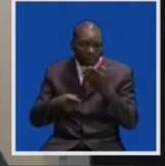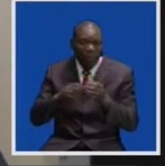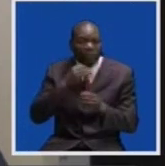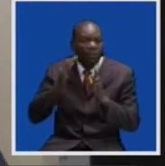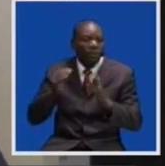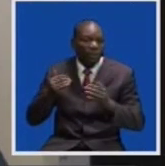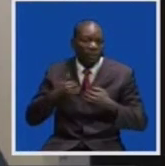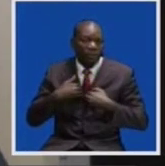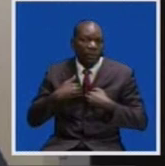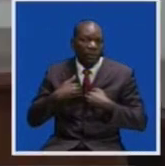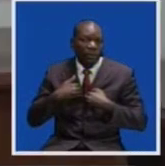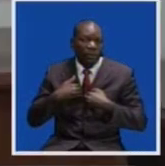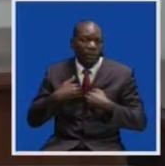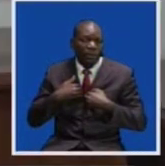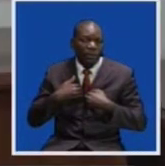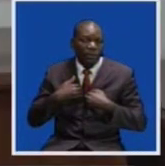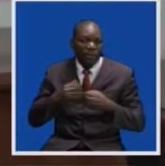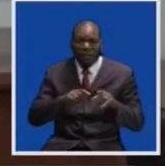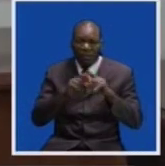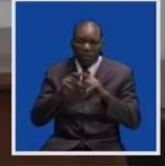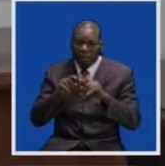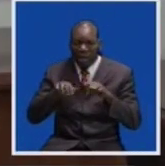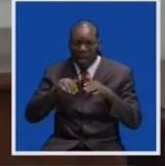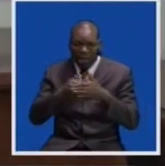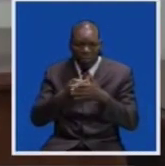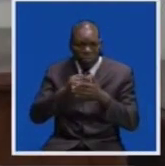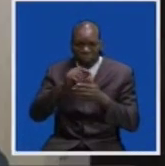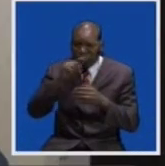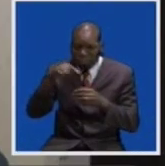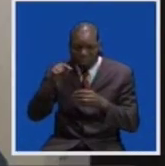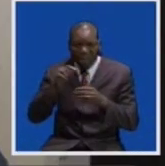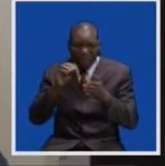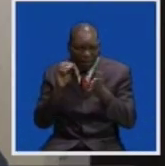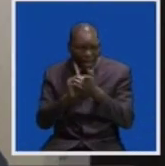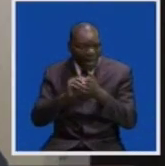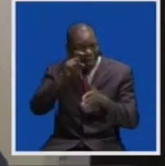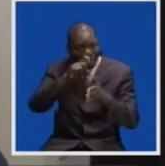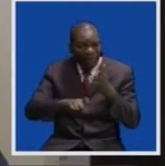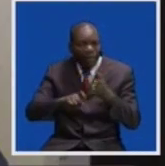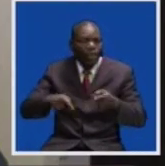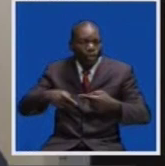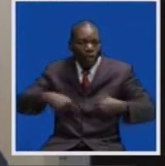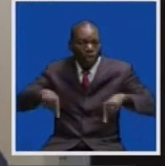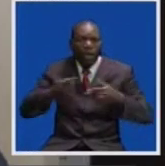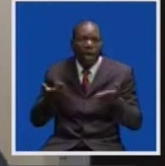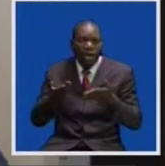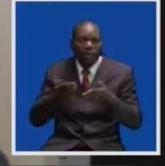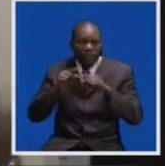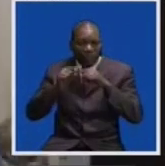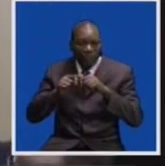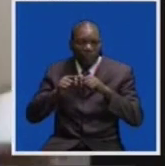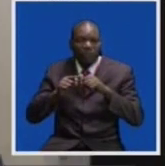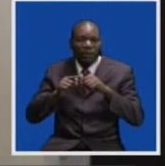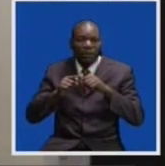is grading and pricing of cotton. The price of cotton is not set locally, but it's based on the international market